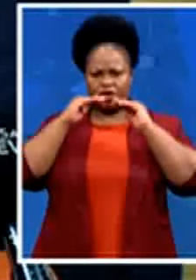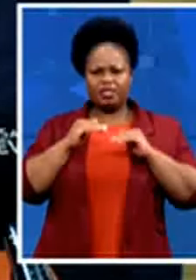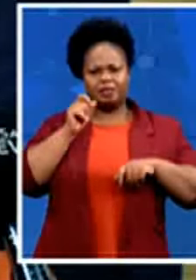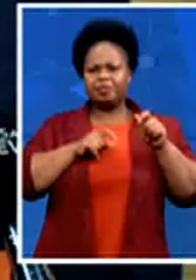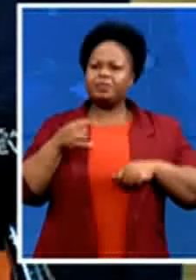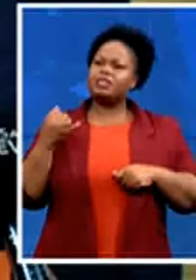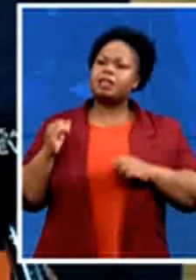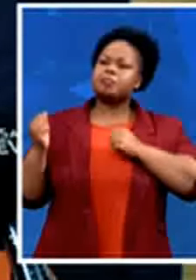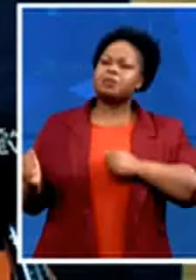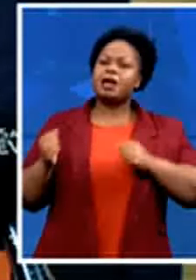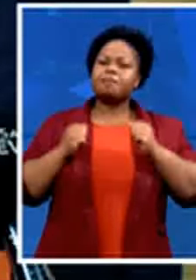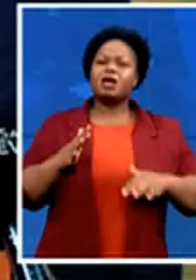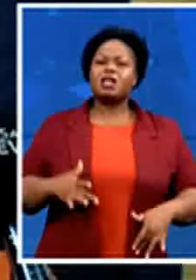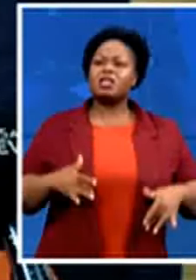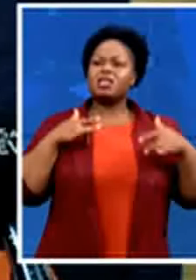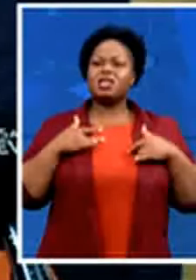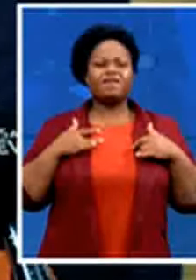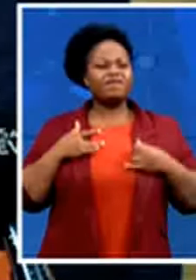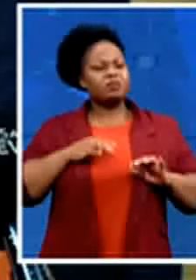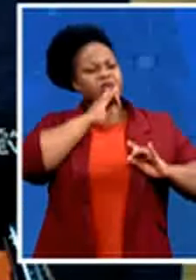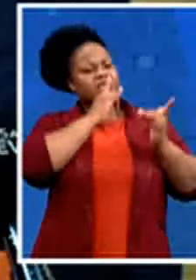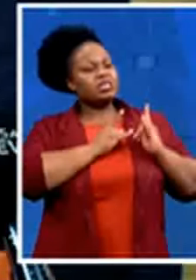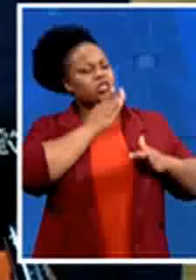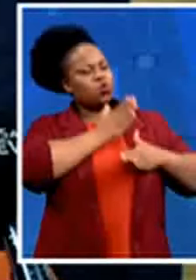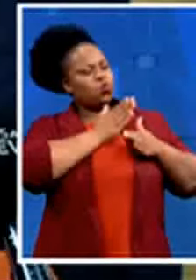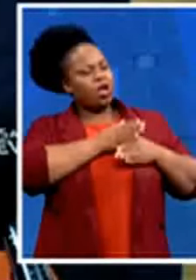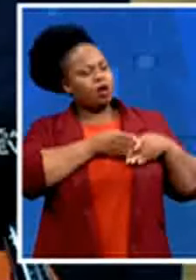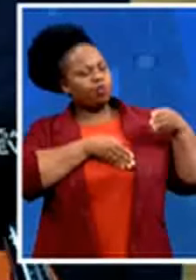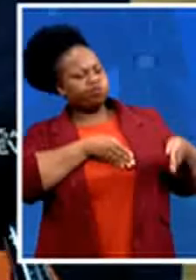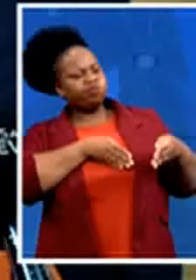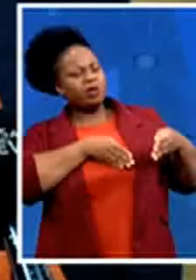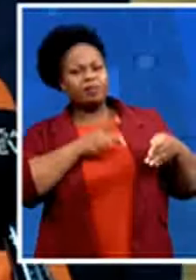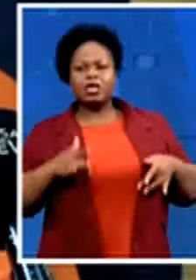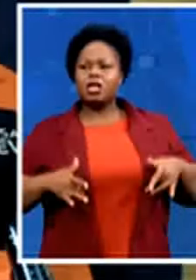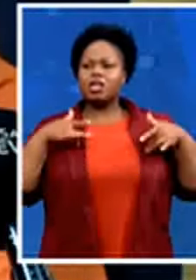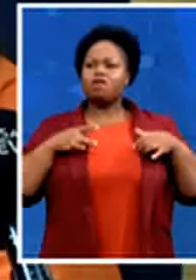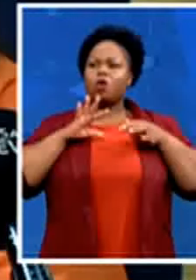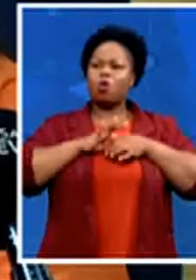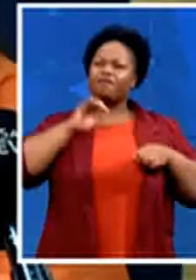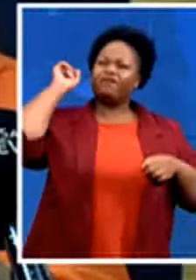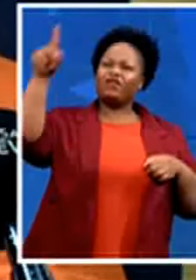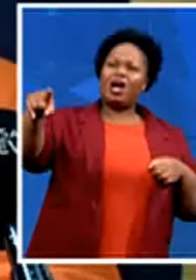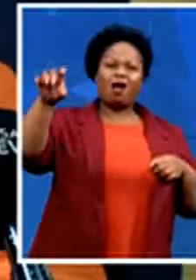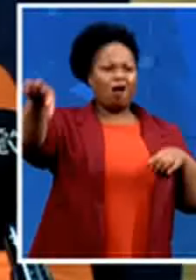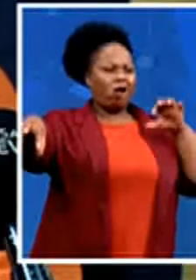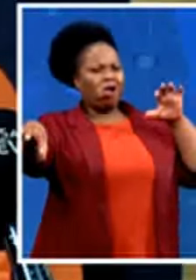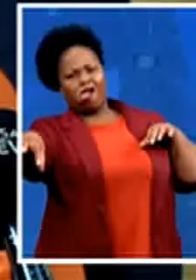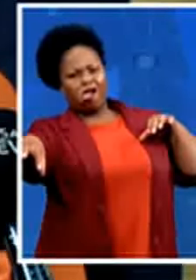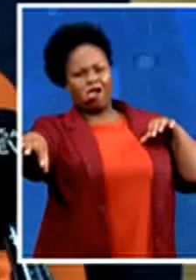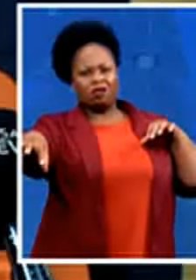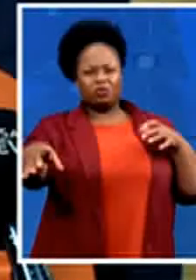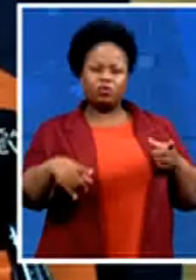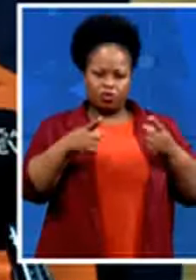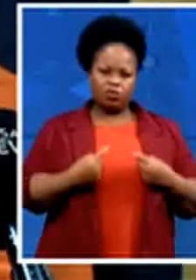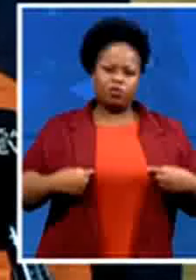away from work opportunities so we need to make sure that we bring our